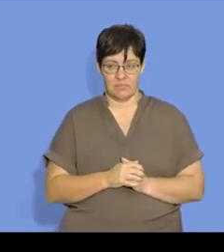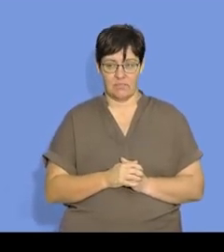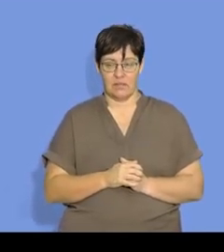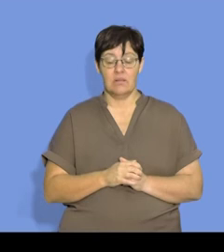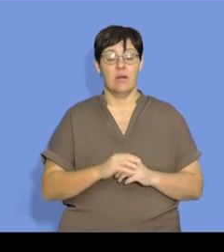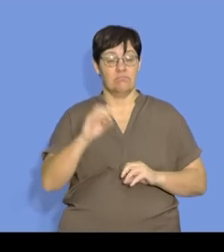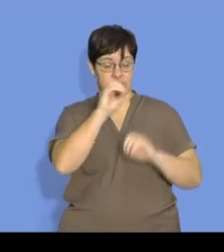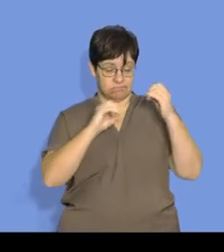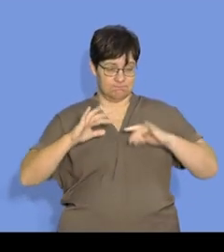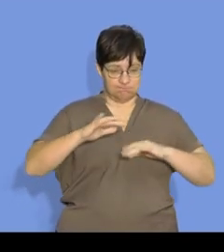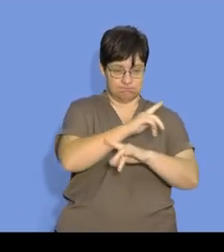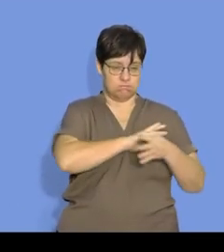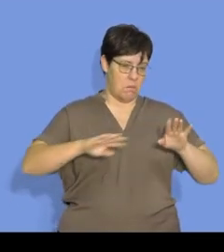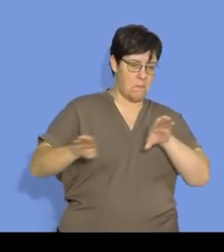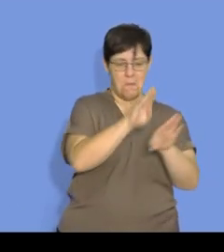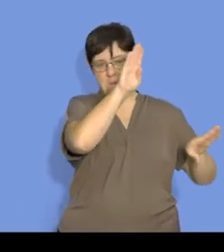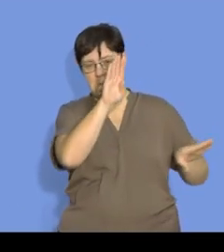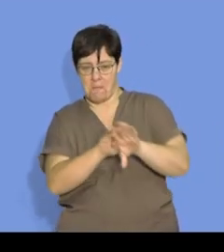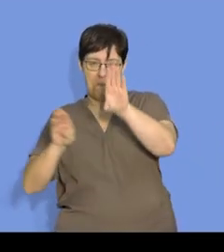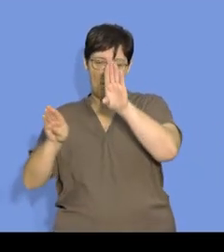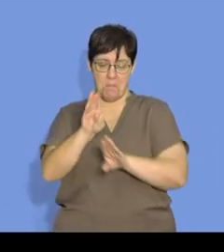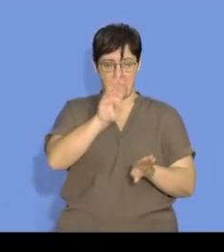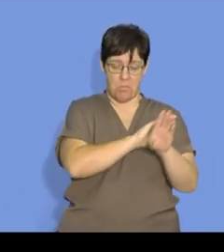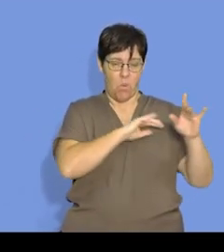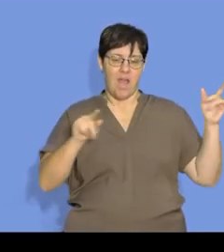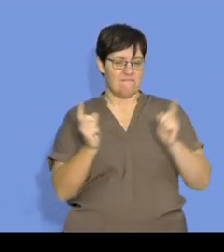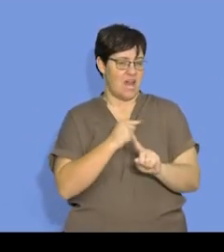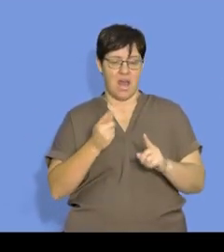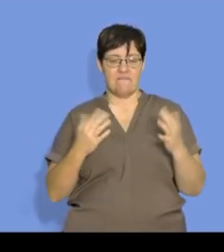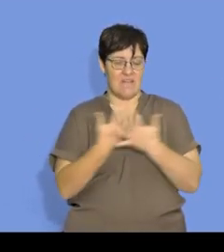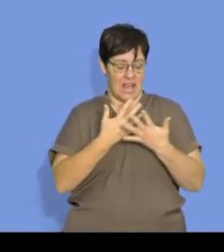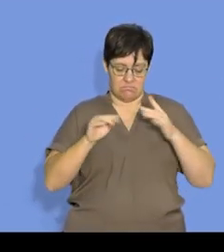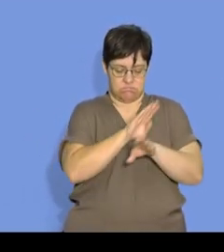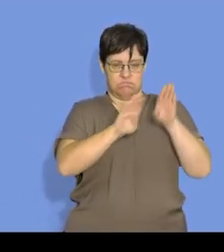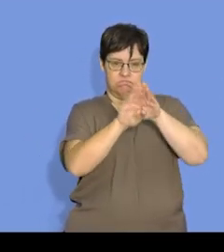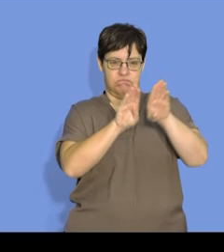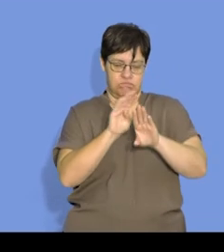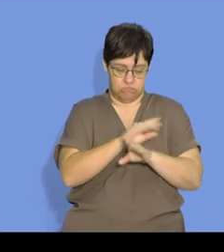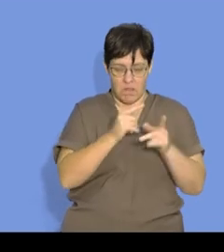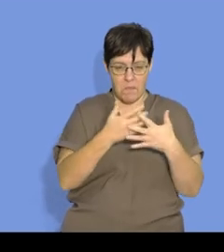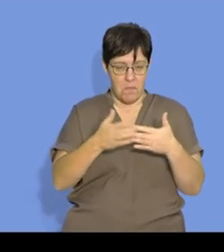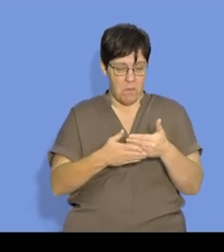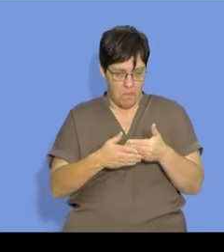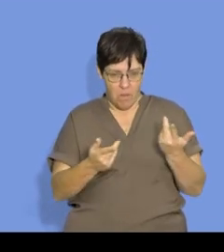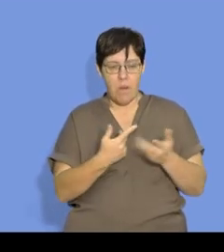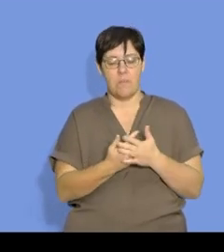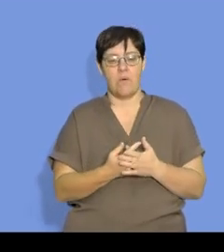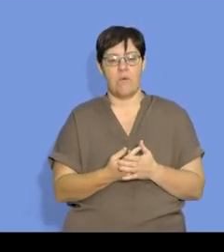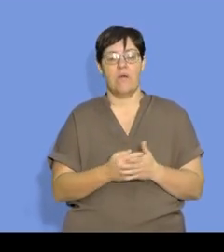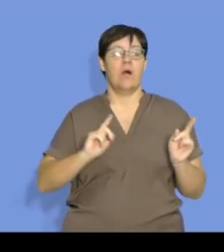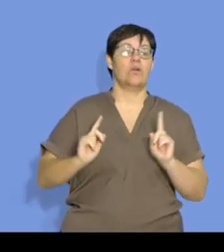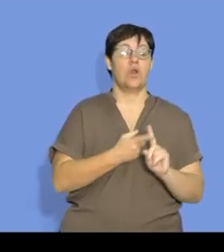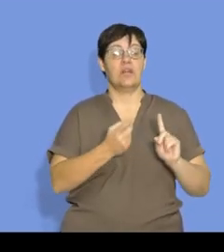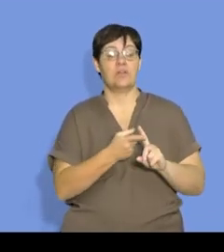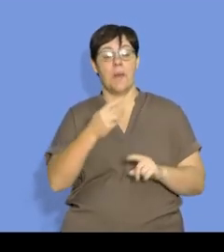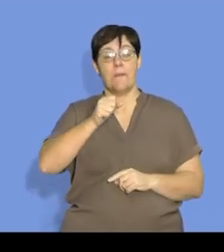The particles will collide or bump or hit each other more frequently. So, we will have more collisions